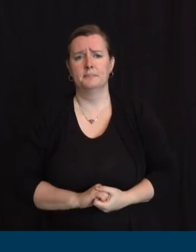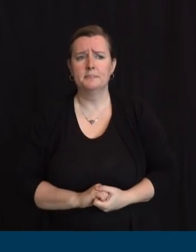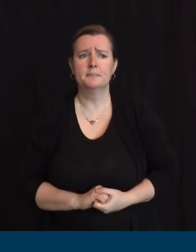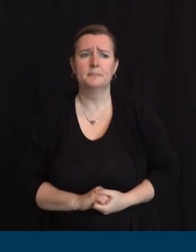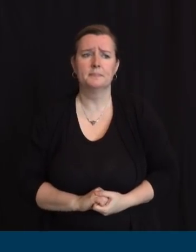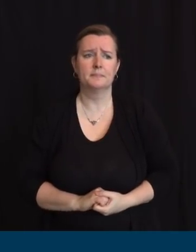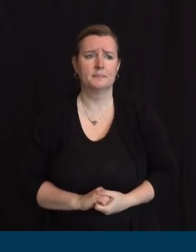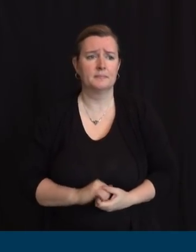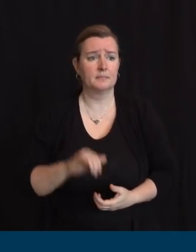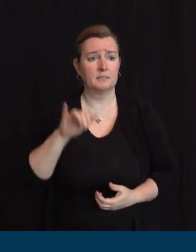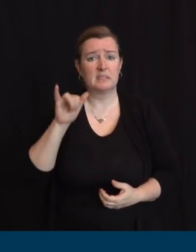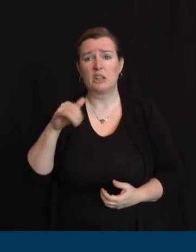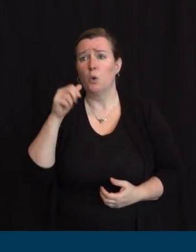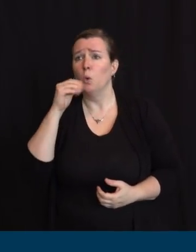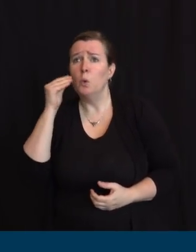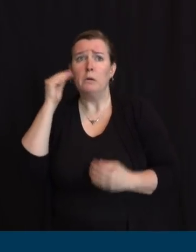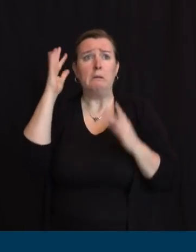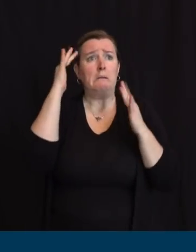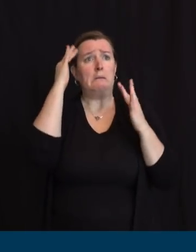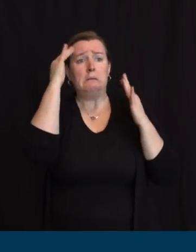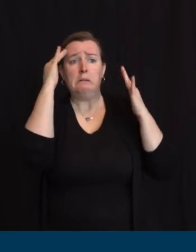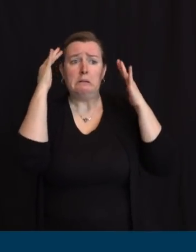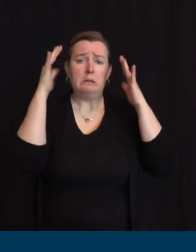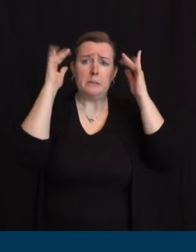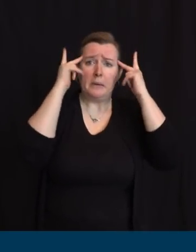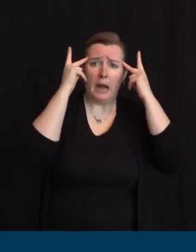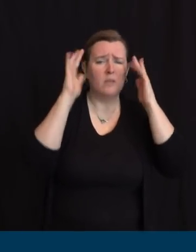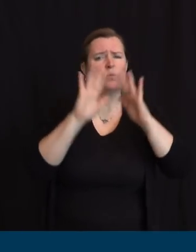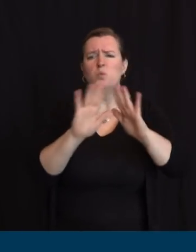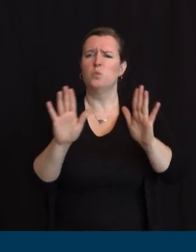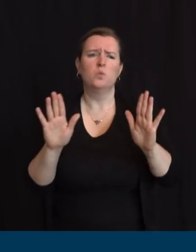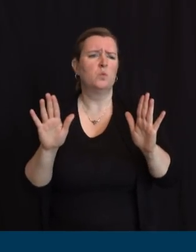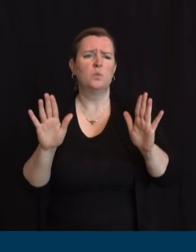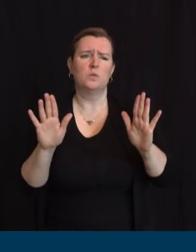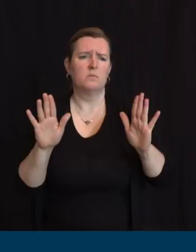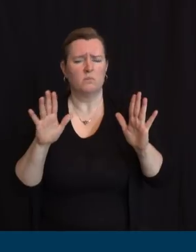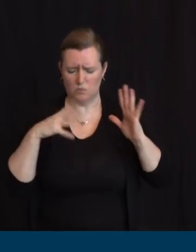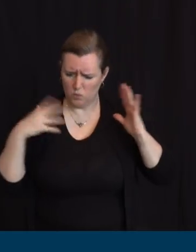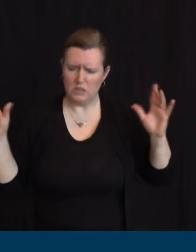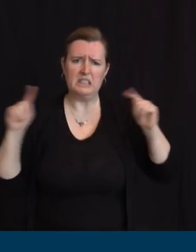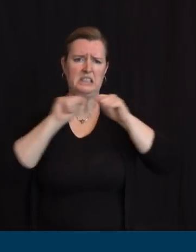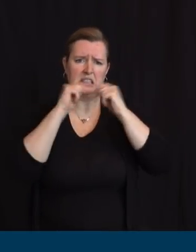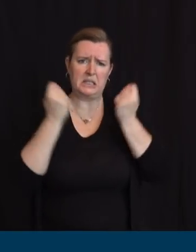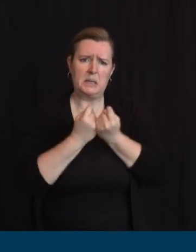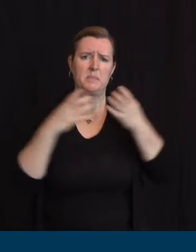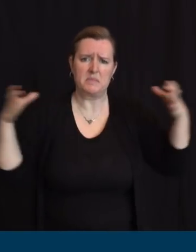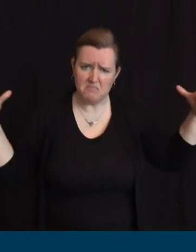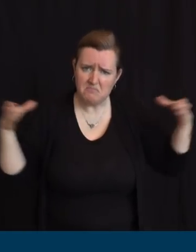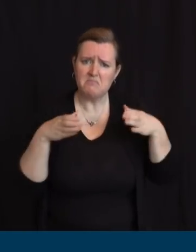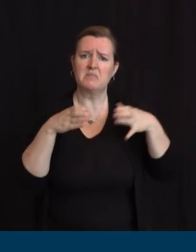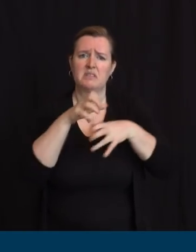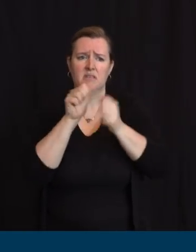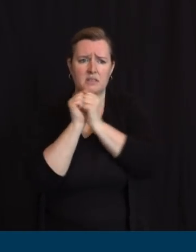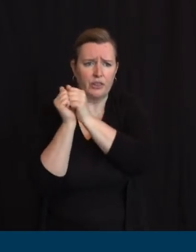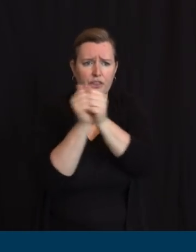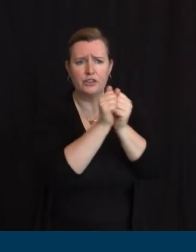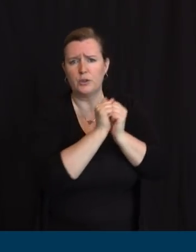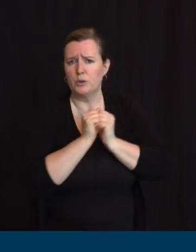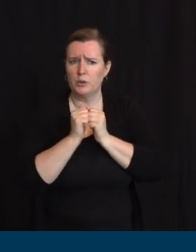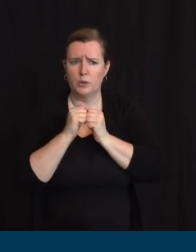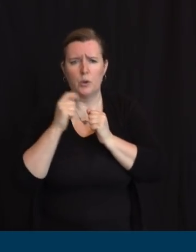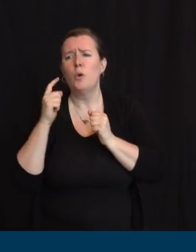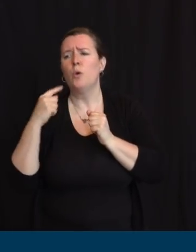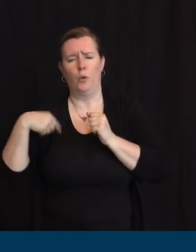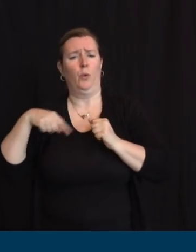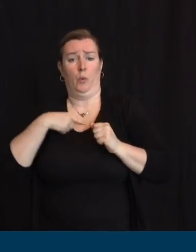here in our teams. We're working overtime to deliver what our state needs. We're going to work with our neighboring states, not just to get